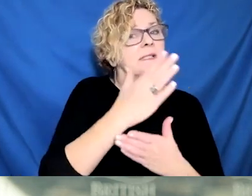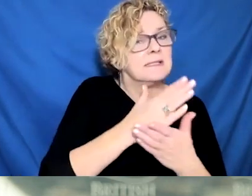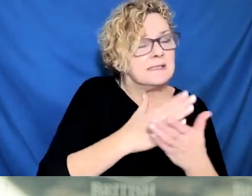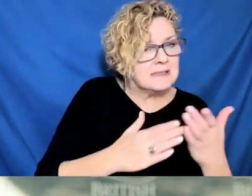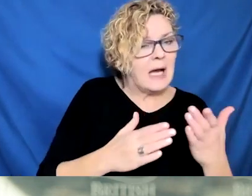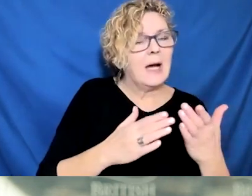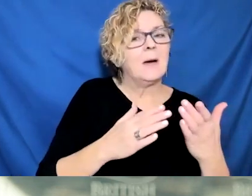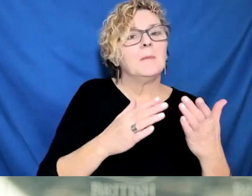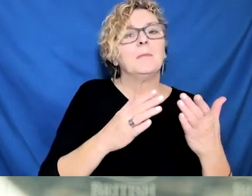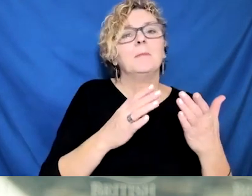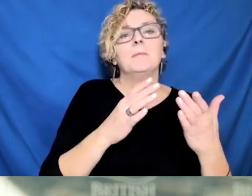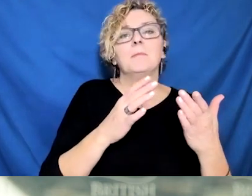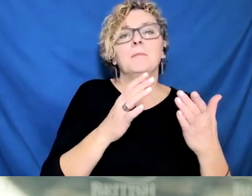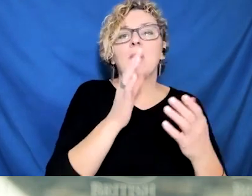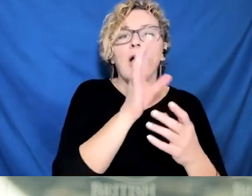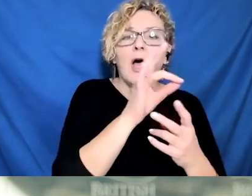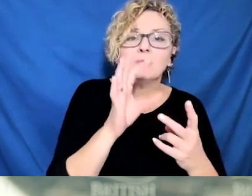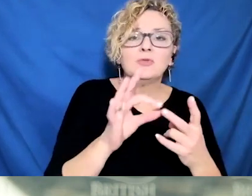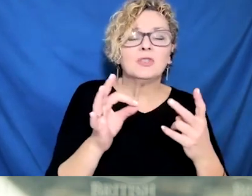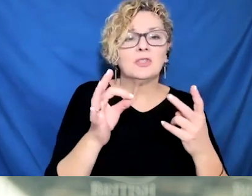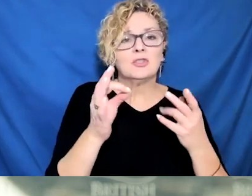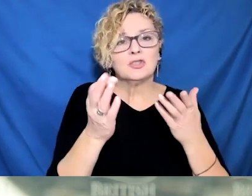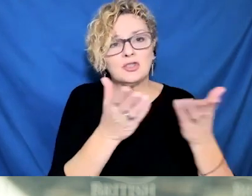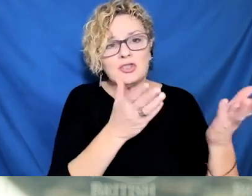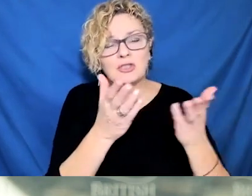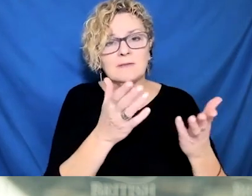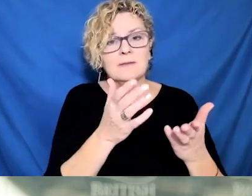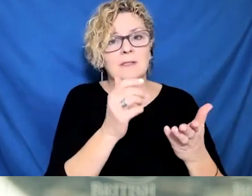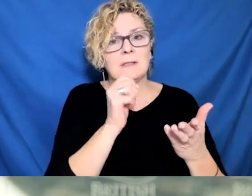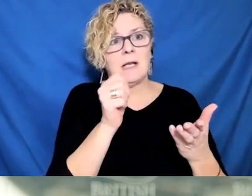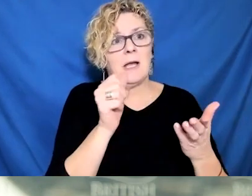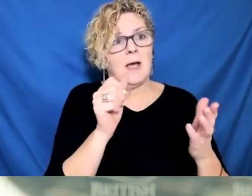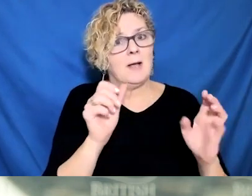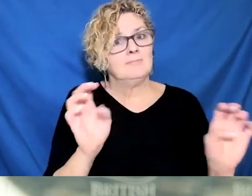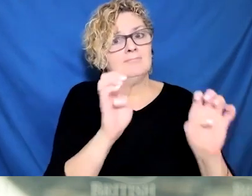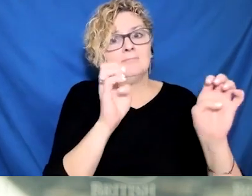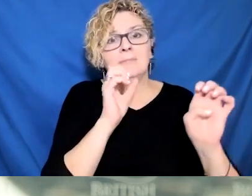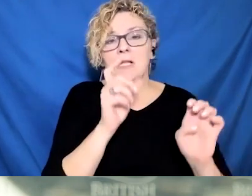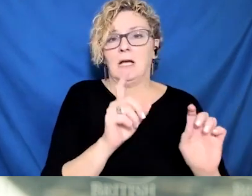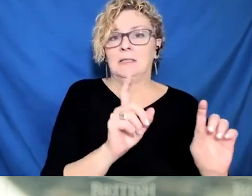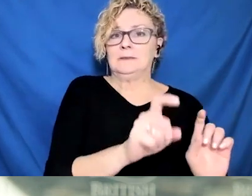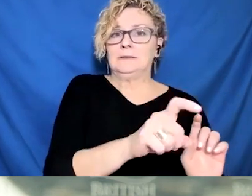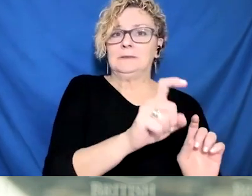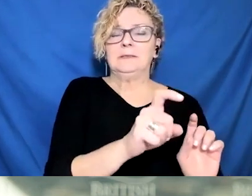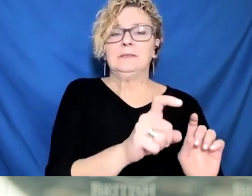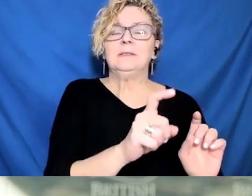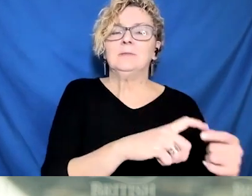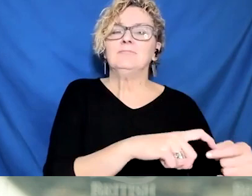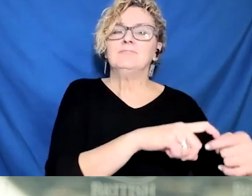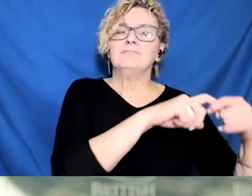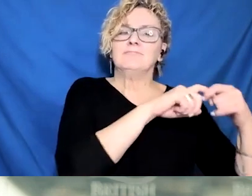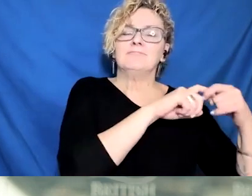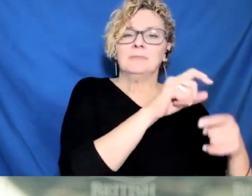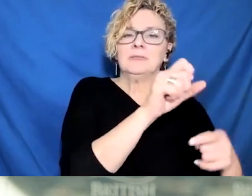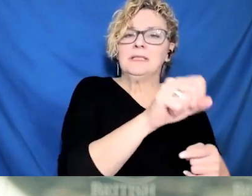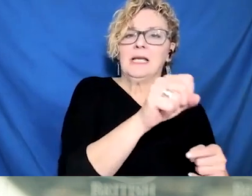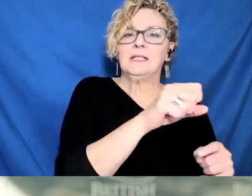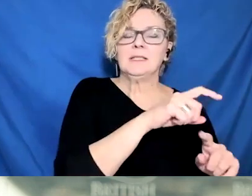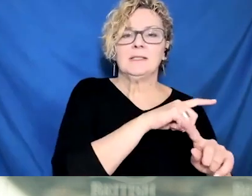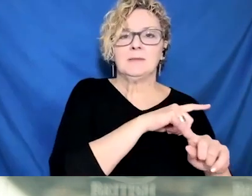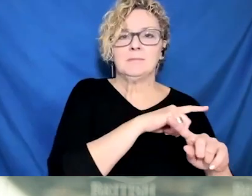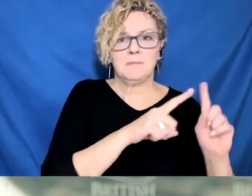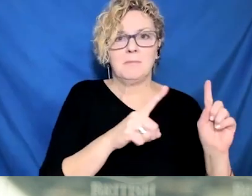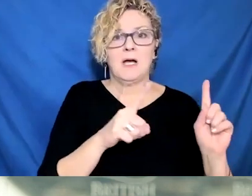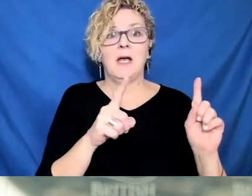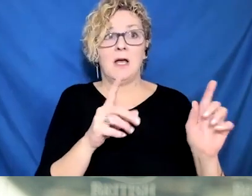the negative impact it is having on our hospitals and providers. So let's make this another weekend where we all continue to do our part